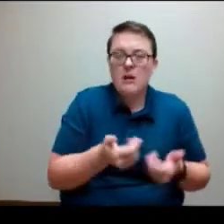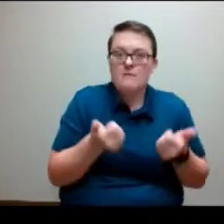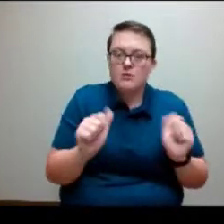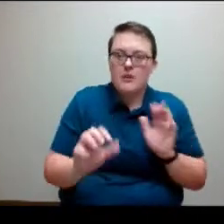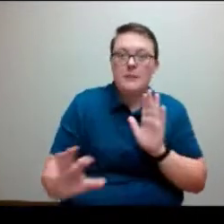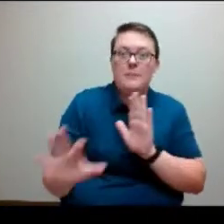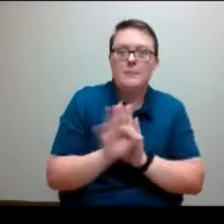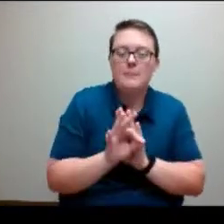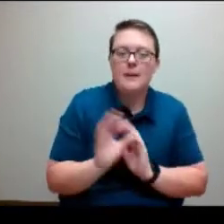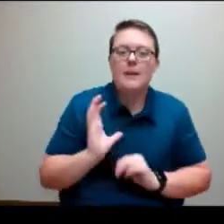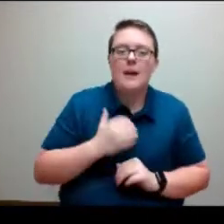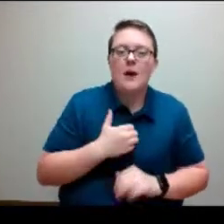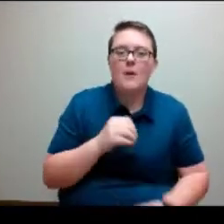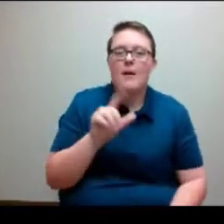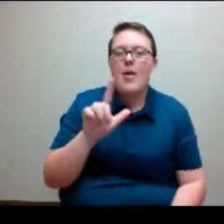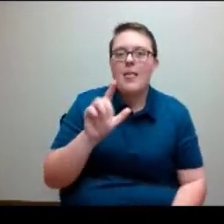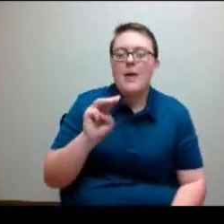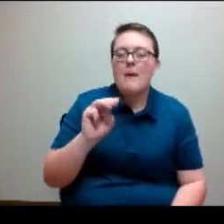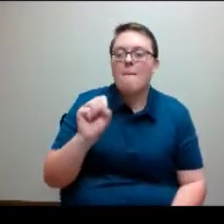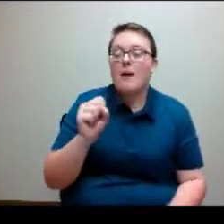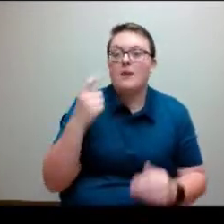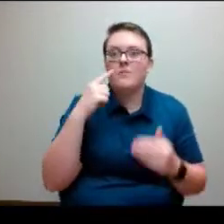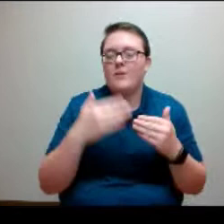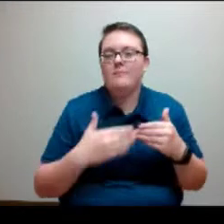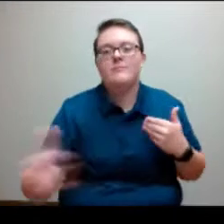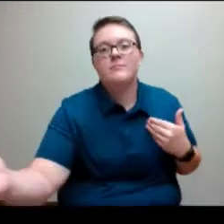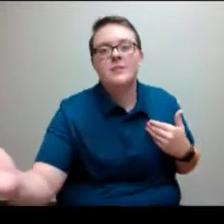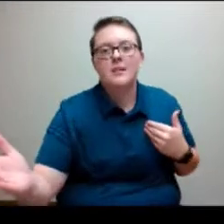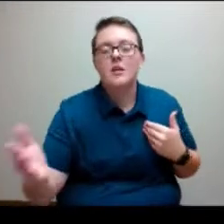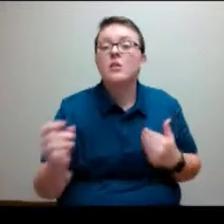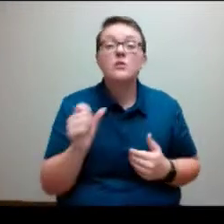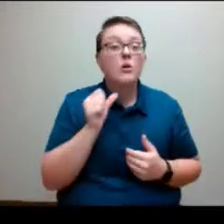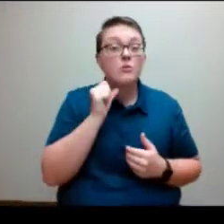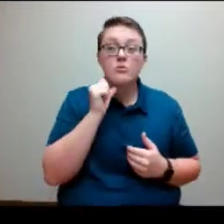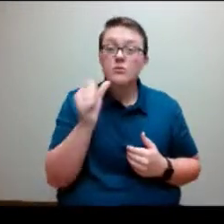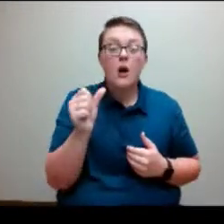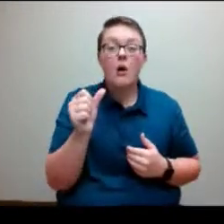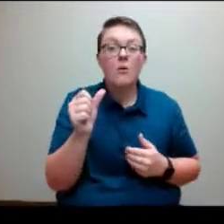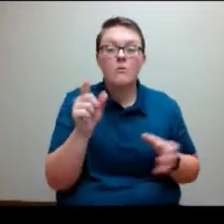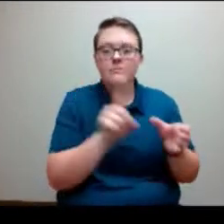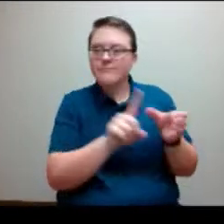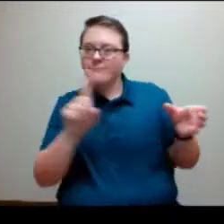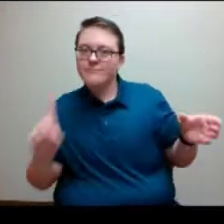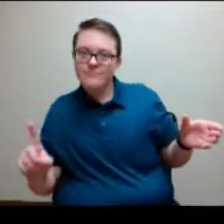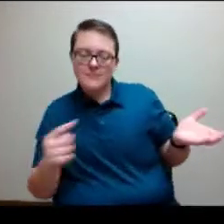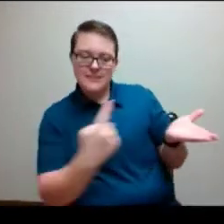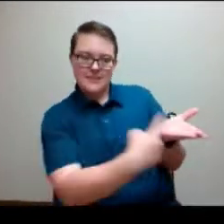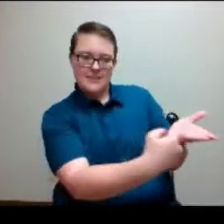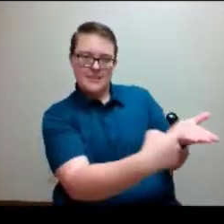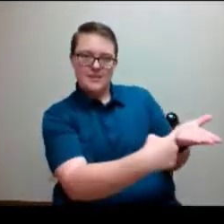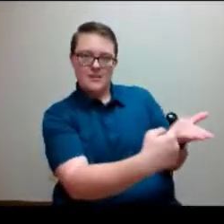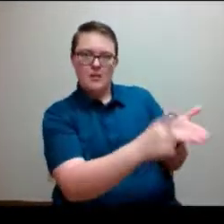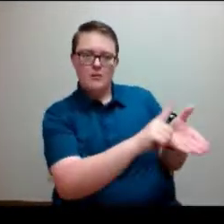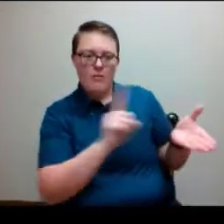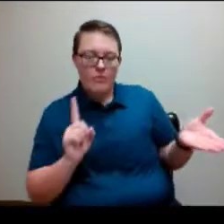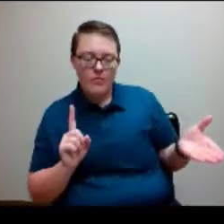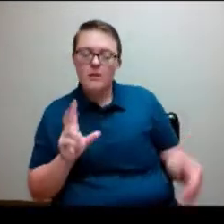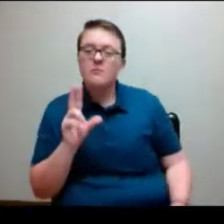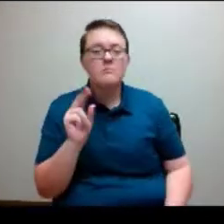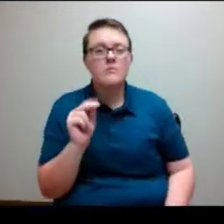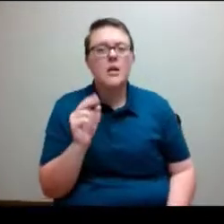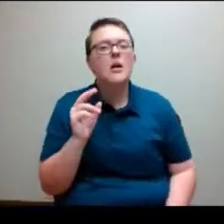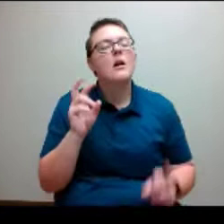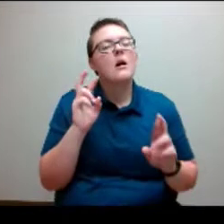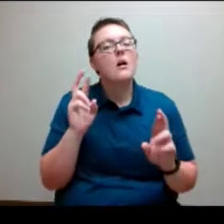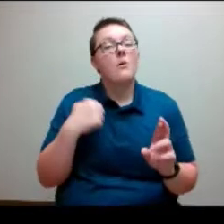LMS moving forward. So don't get left out of discussion. I mean, faculty will have a tremendous amount of input into